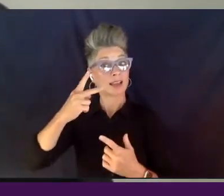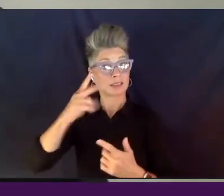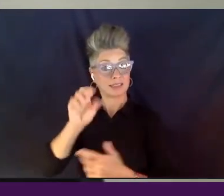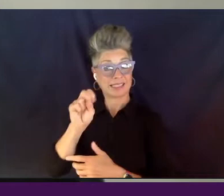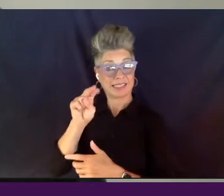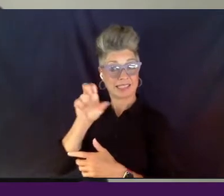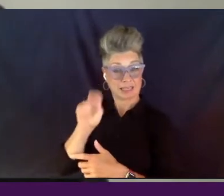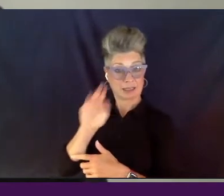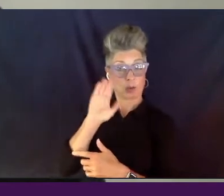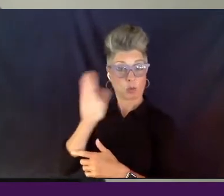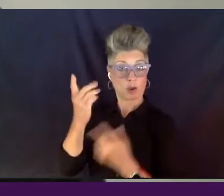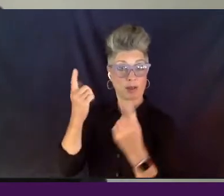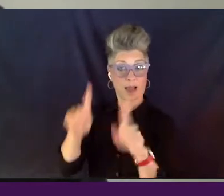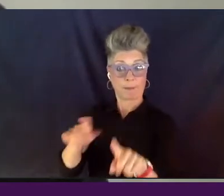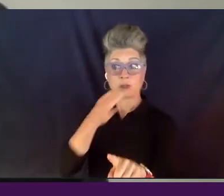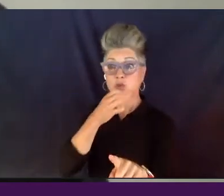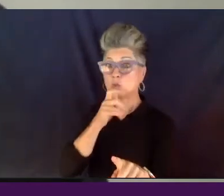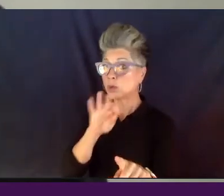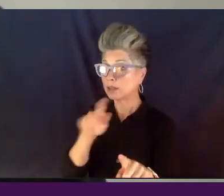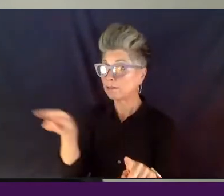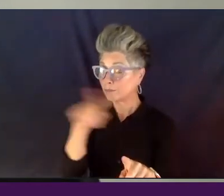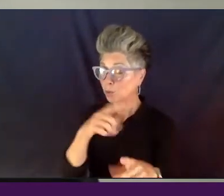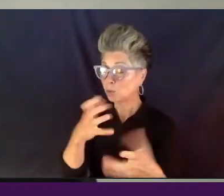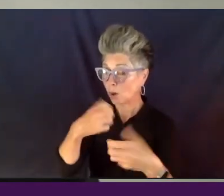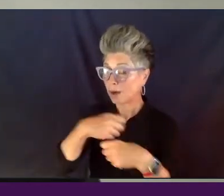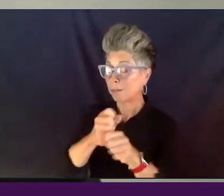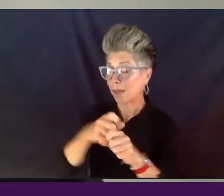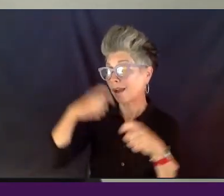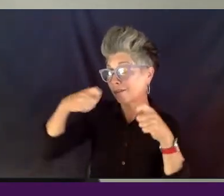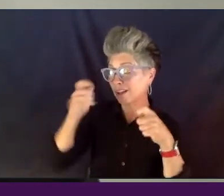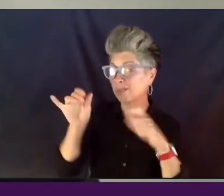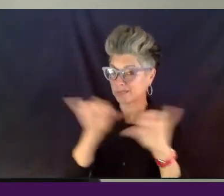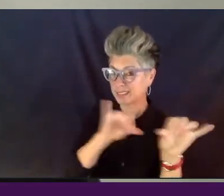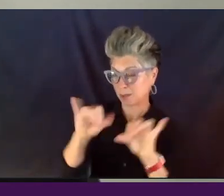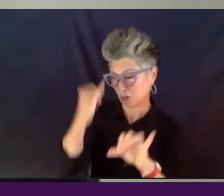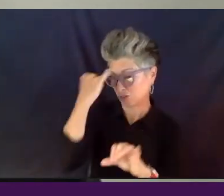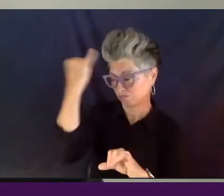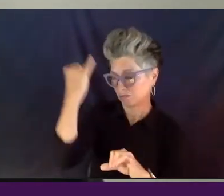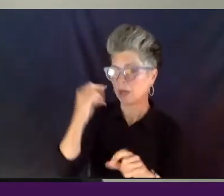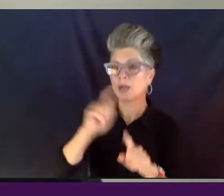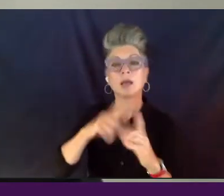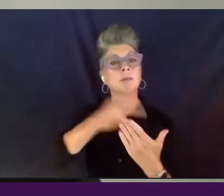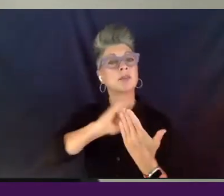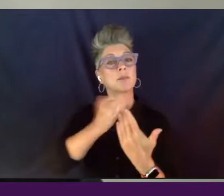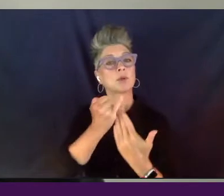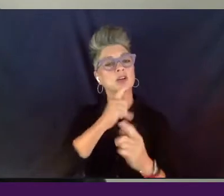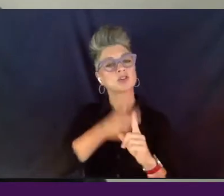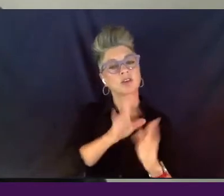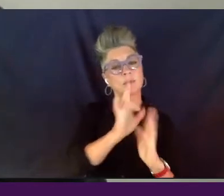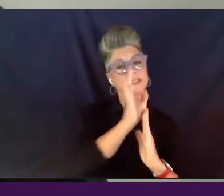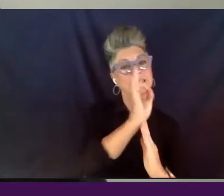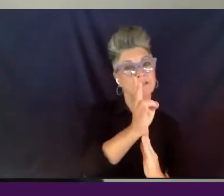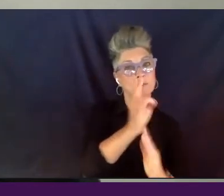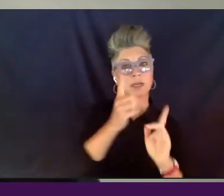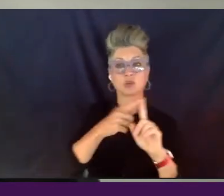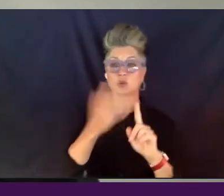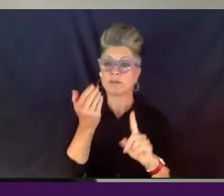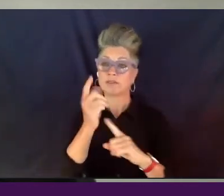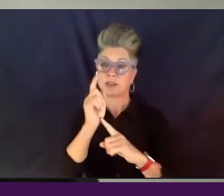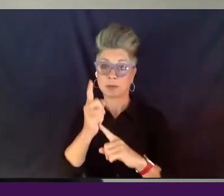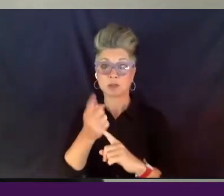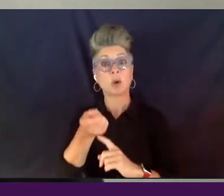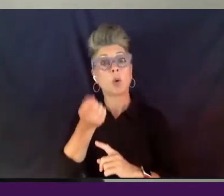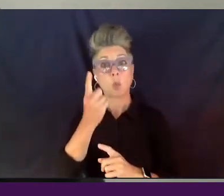kind of film you want to make, but the, the projects, which all ran from seven to 15 minutes, one was accepted to Sundance